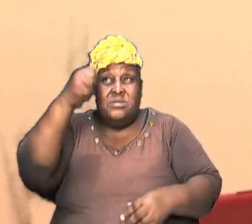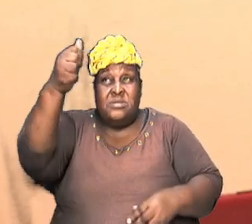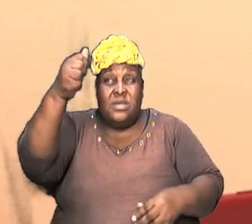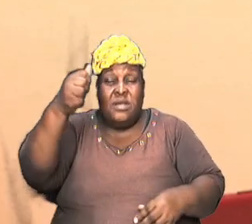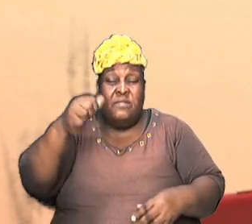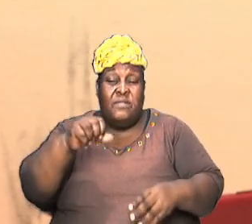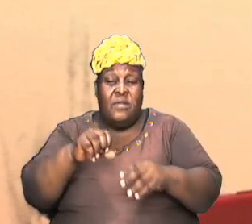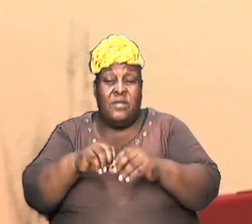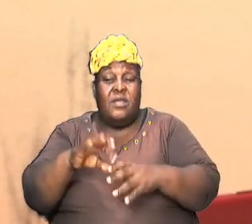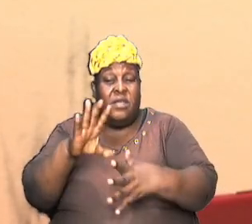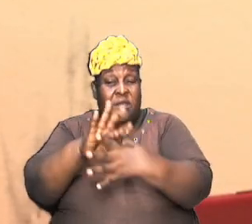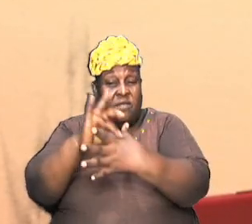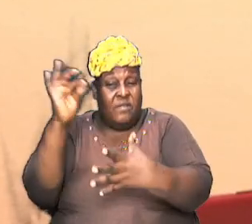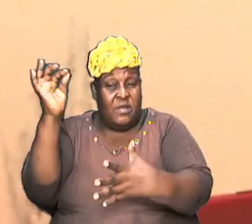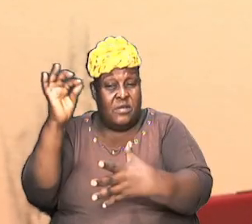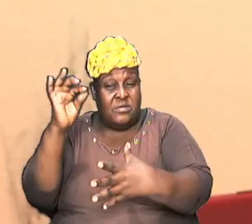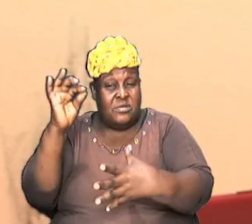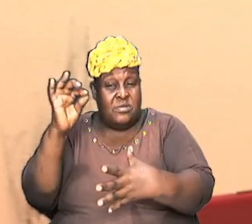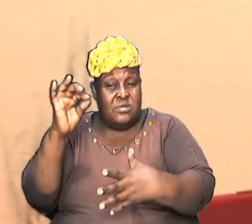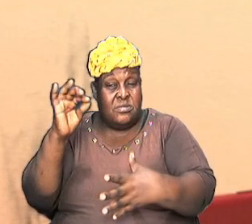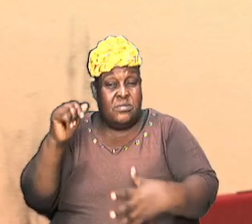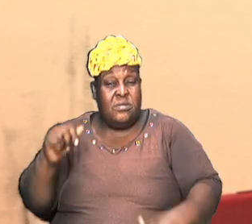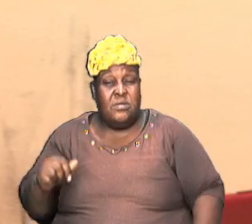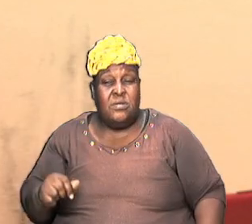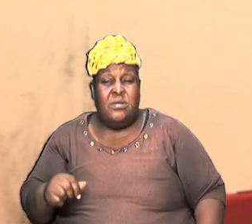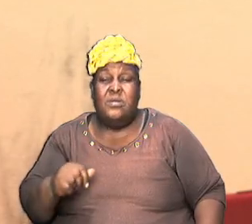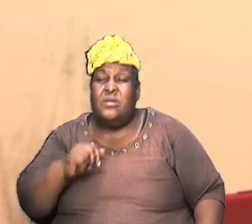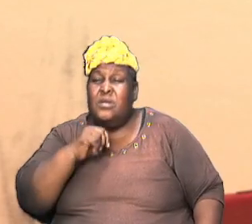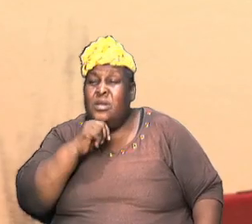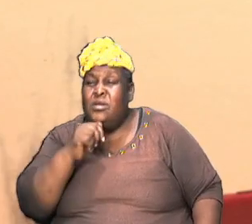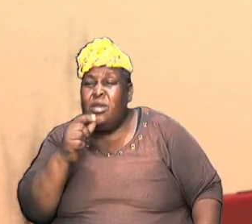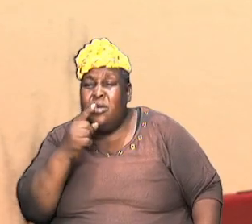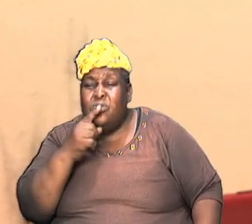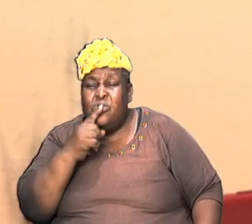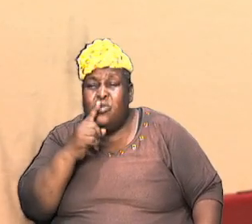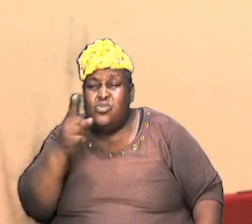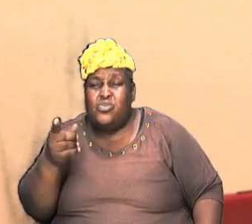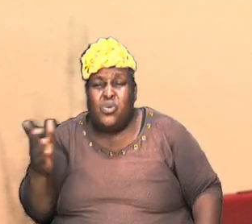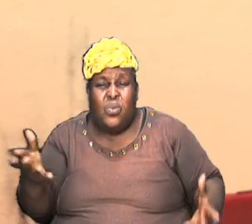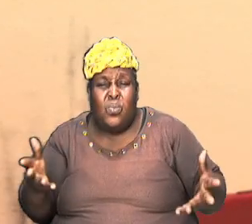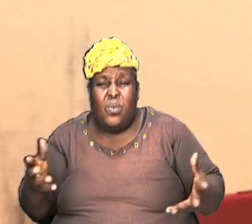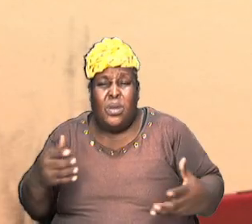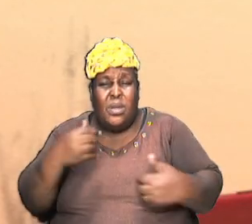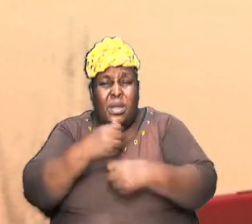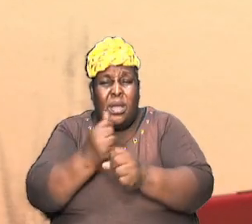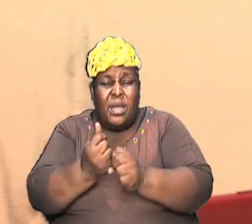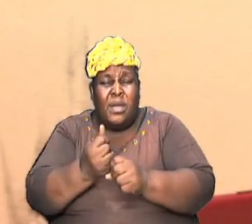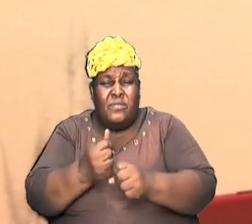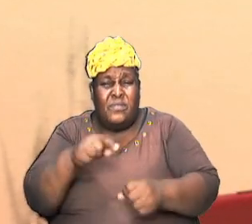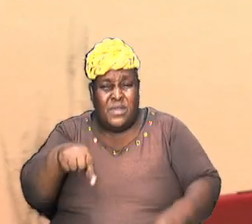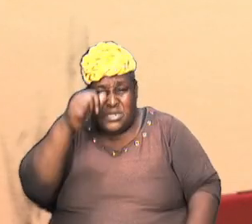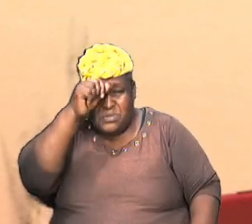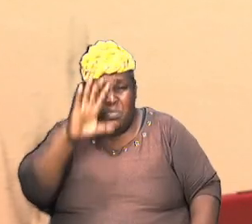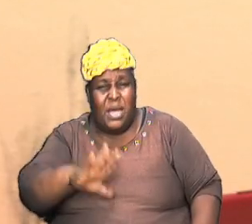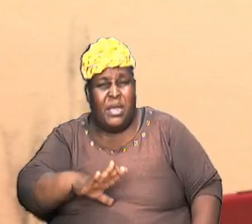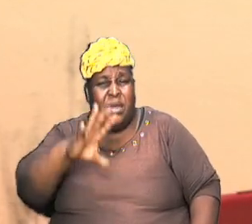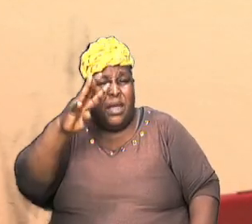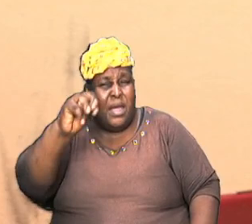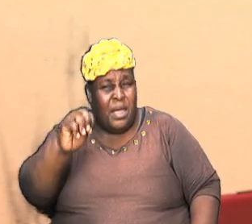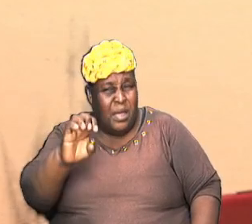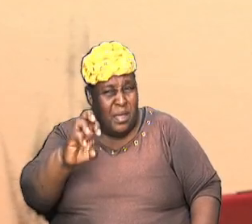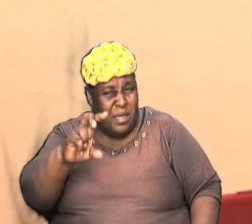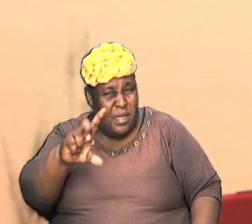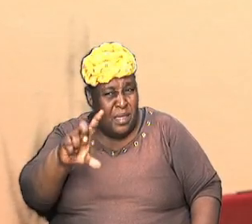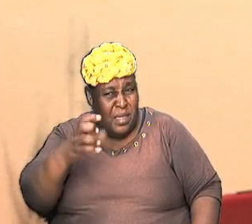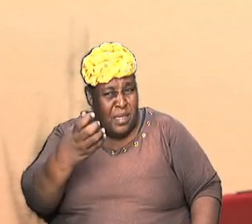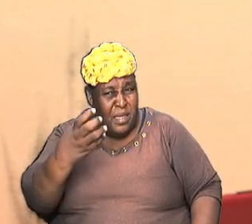of man was God in that form but we're not sure what to make out of this Melchizedek guy because